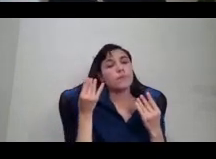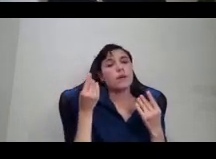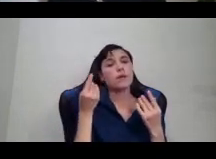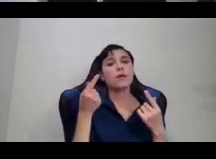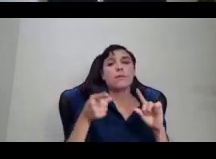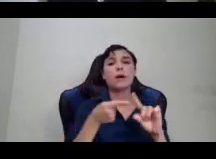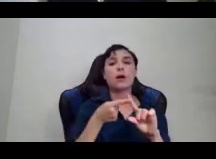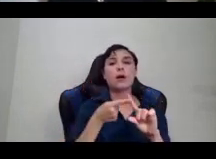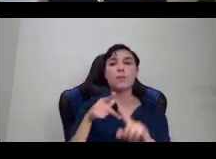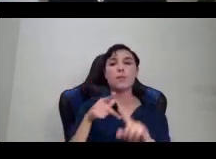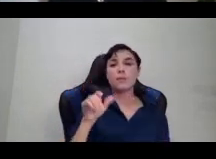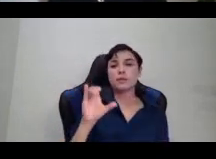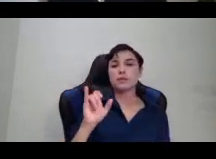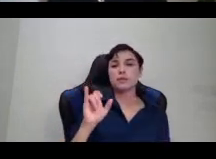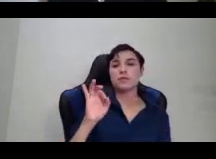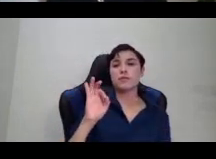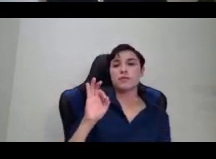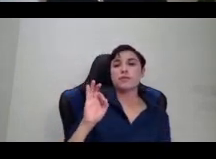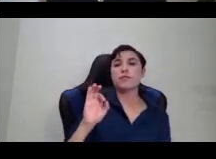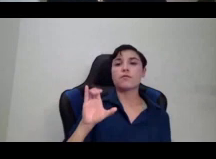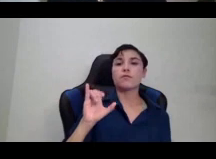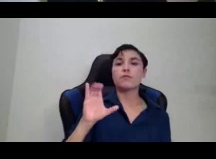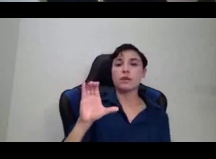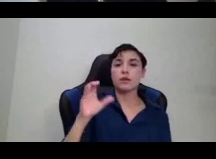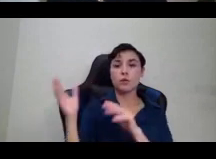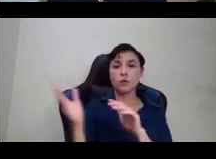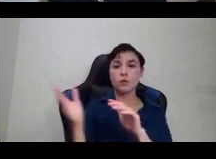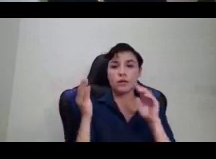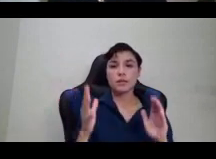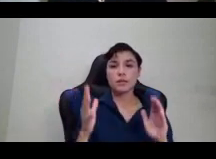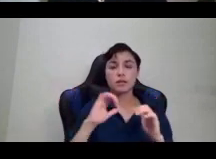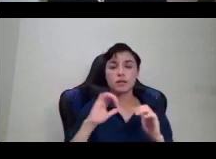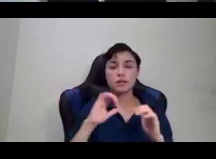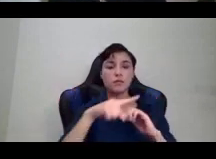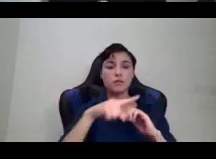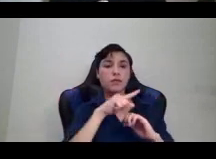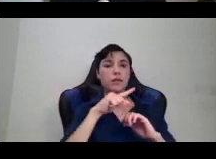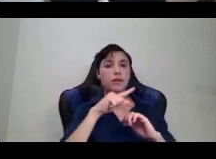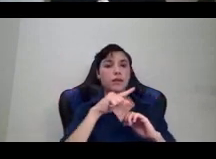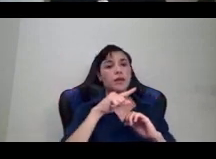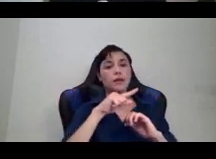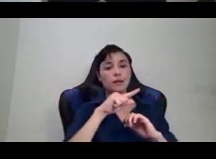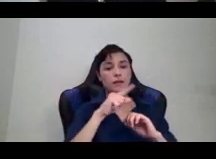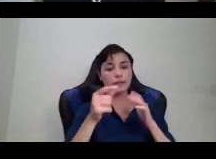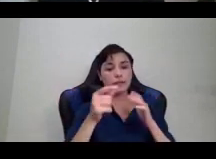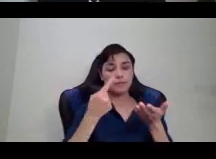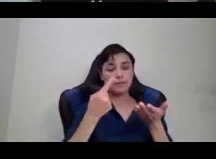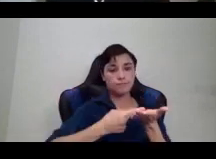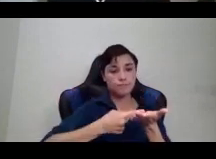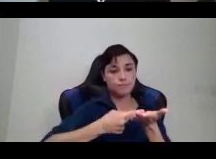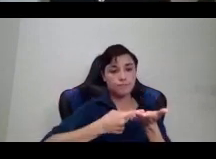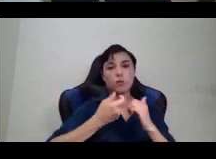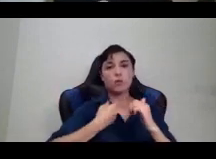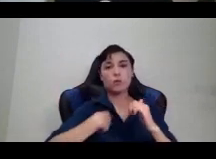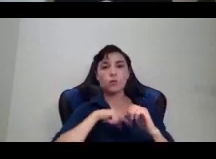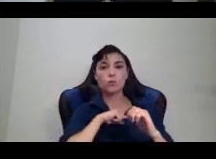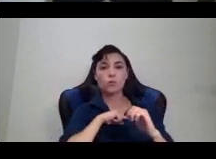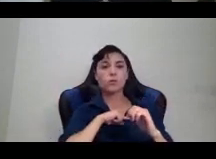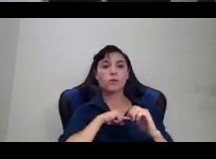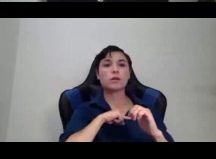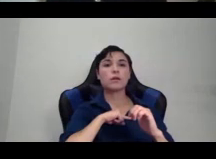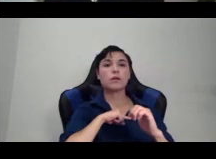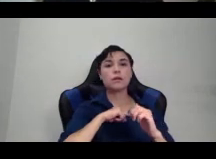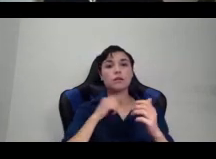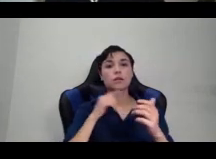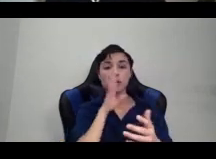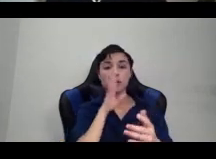who have talked about how colonialism thinks of and encourages us to think of the Pacific as a remote place